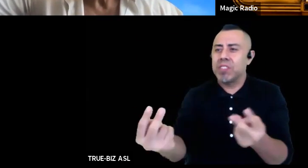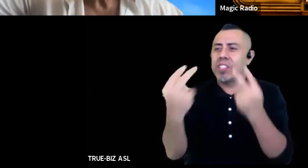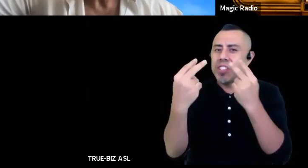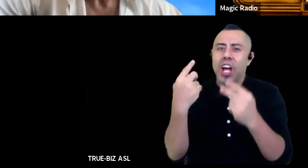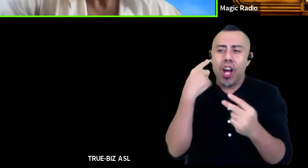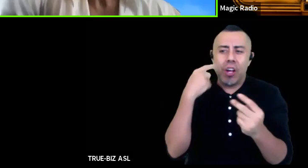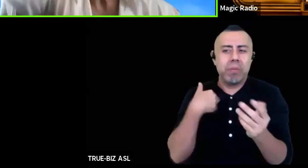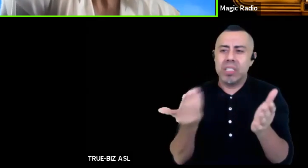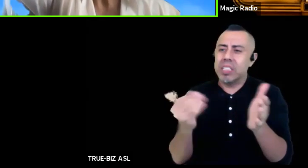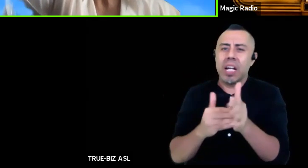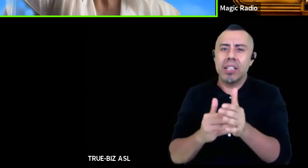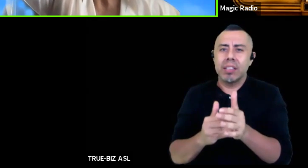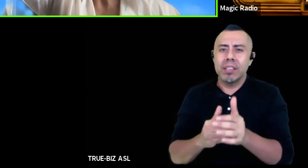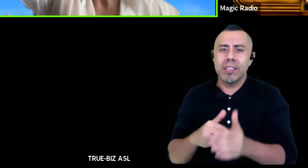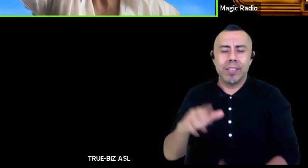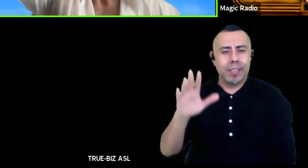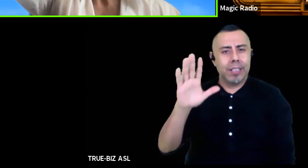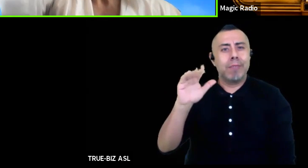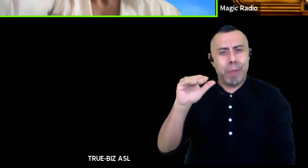fly